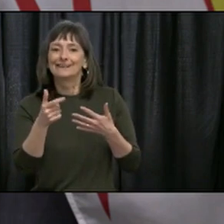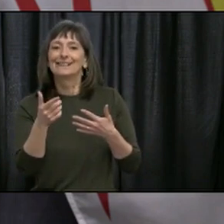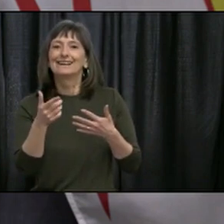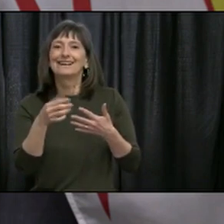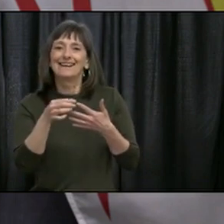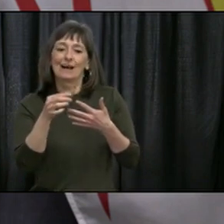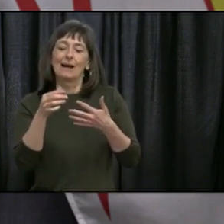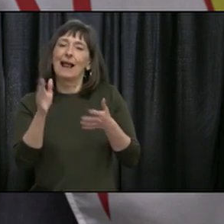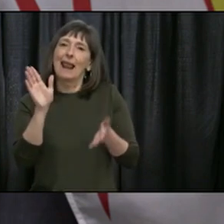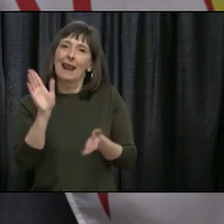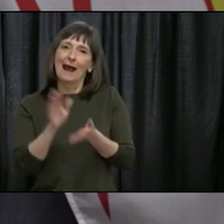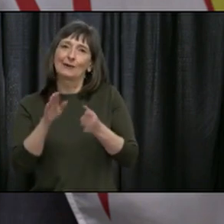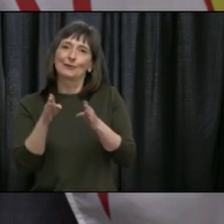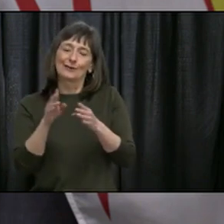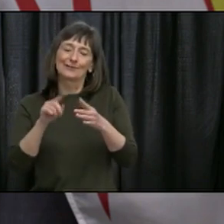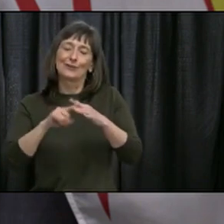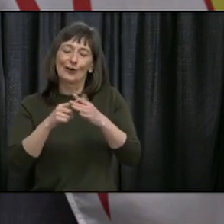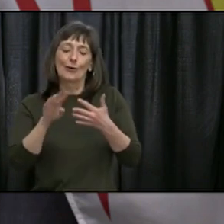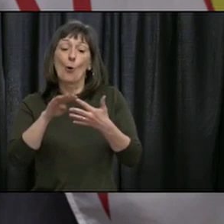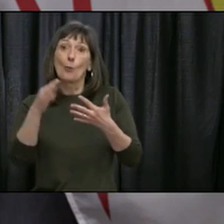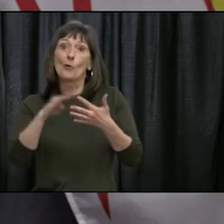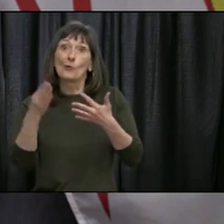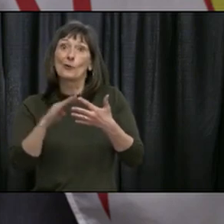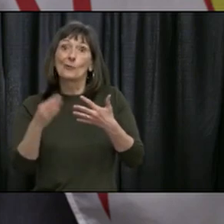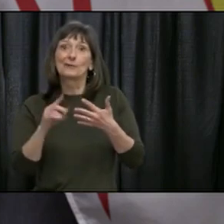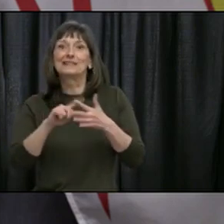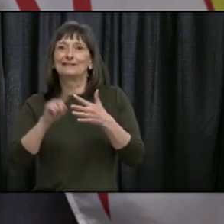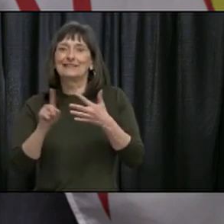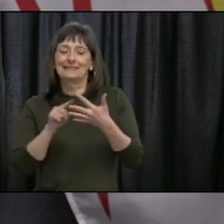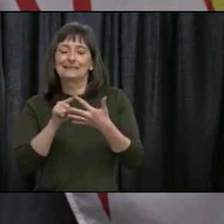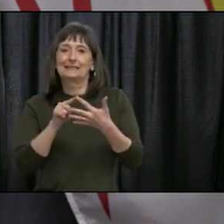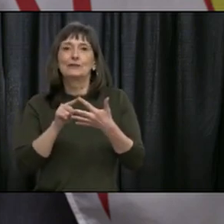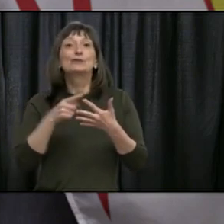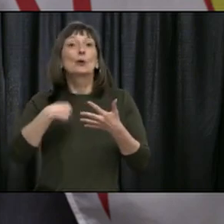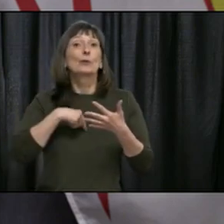we chose 28. We just felt that that was what was best for us.